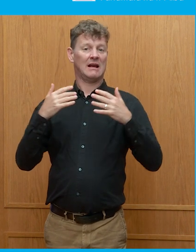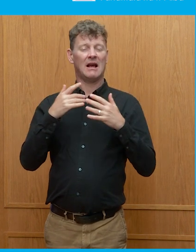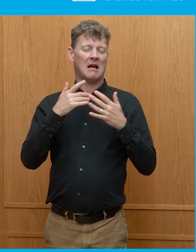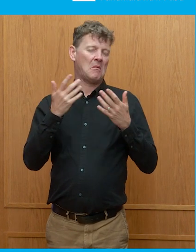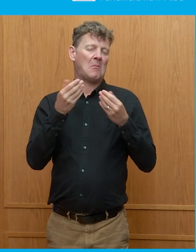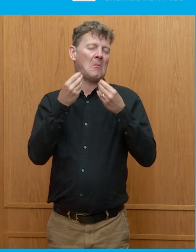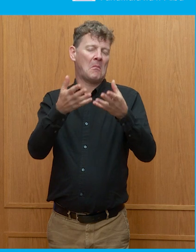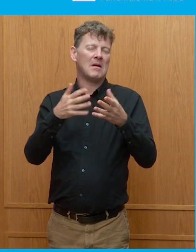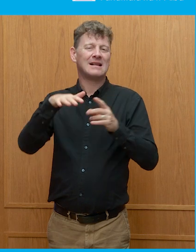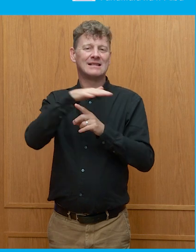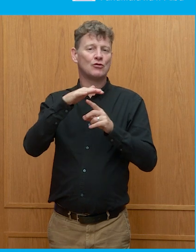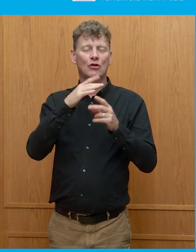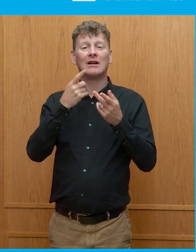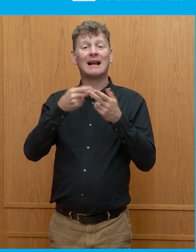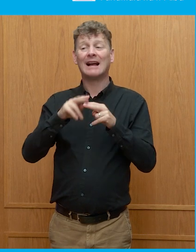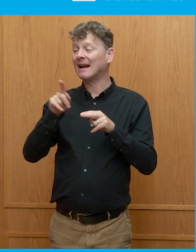Can just stop right there?